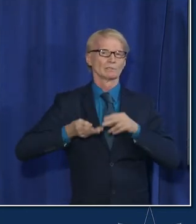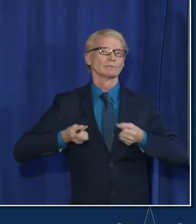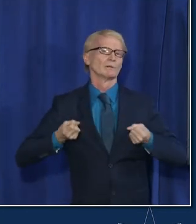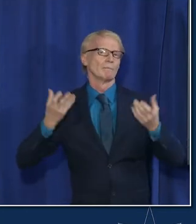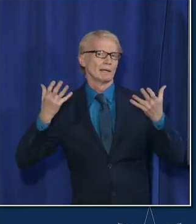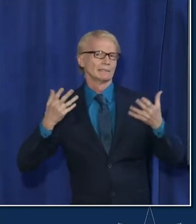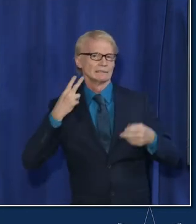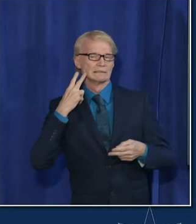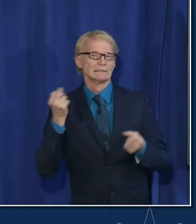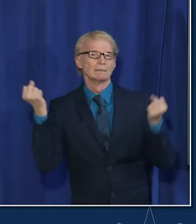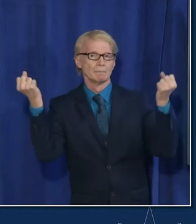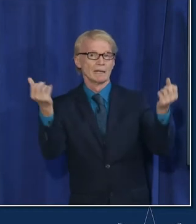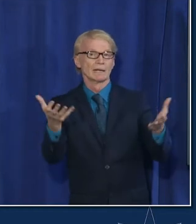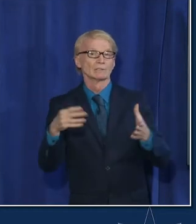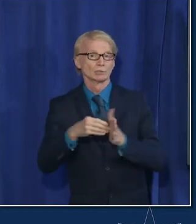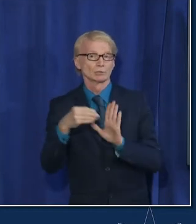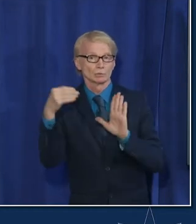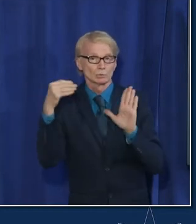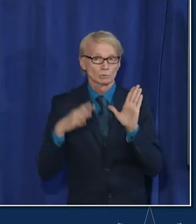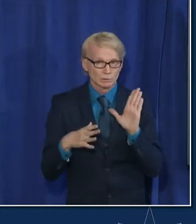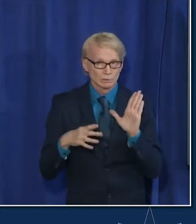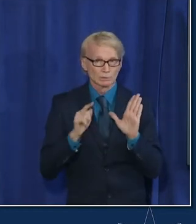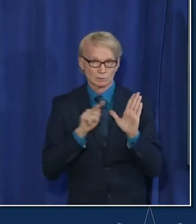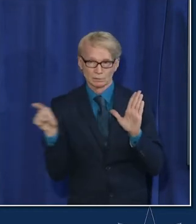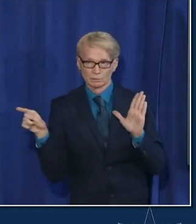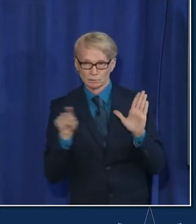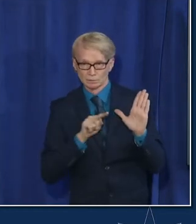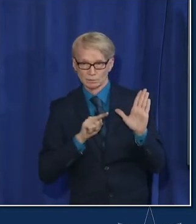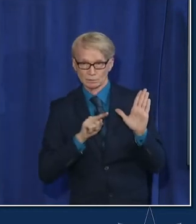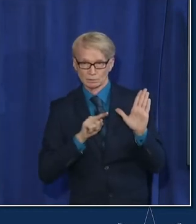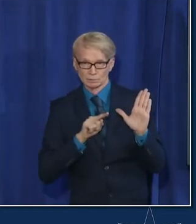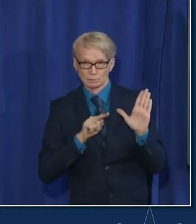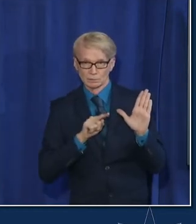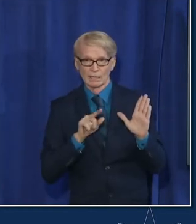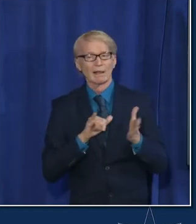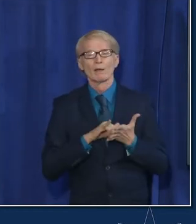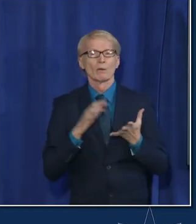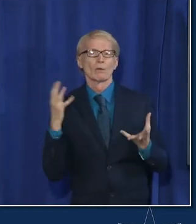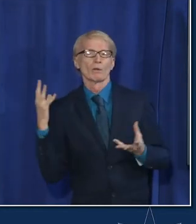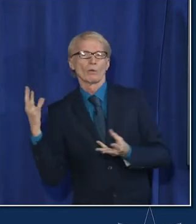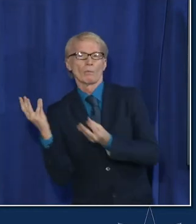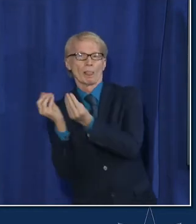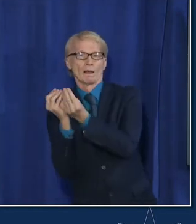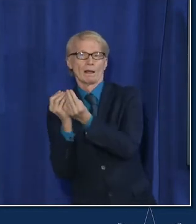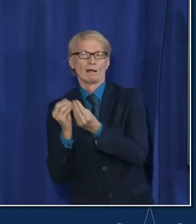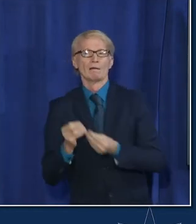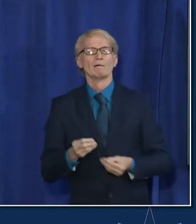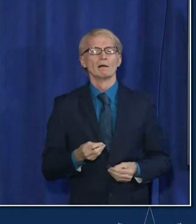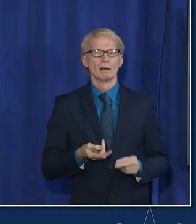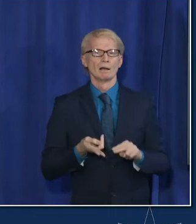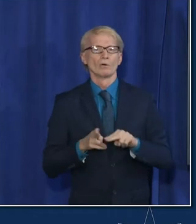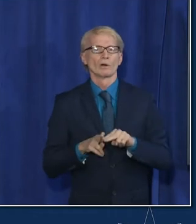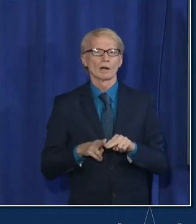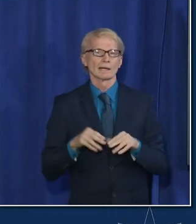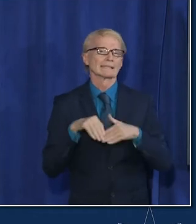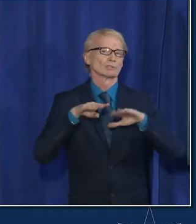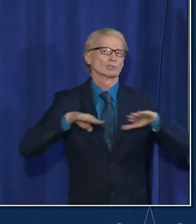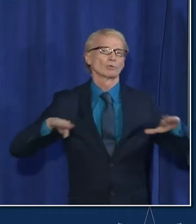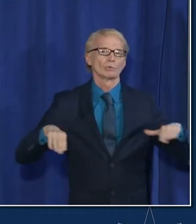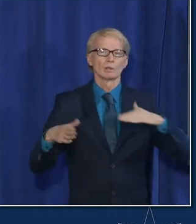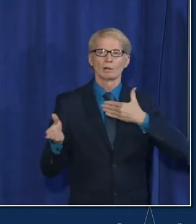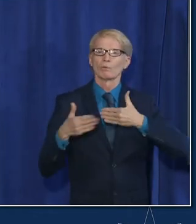see that the majority of it is students that's the cumulative and so we've also seen an uptick and also in children being